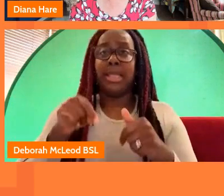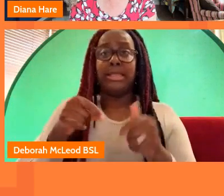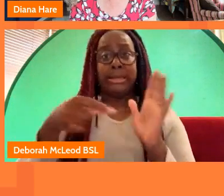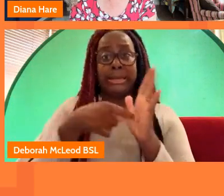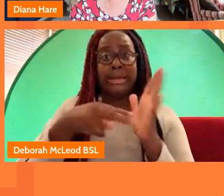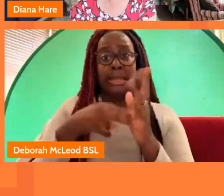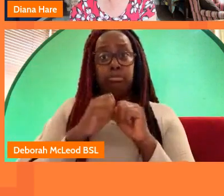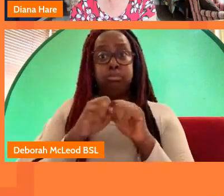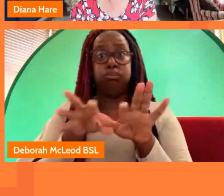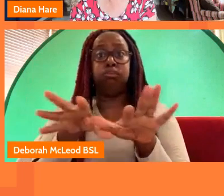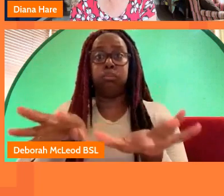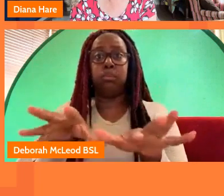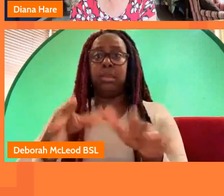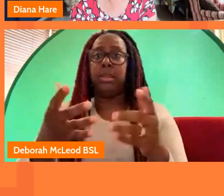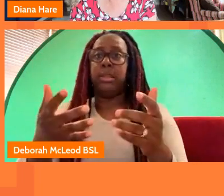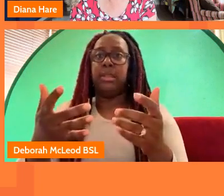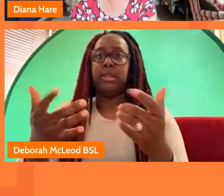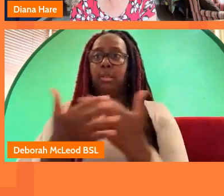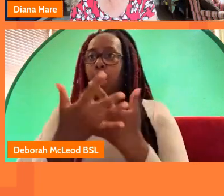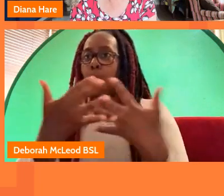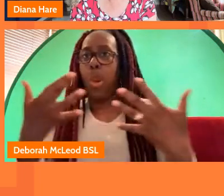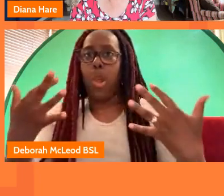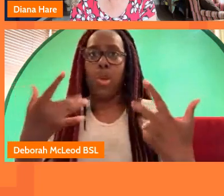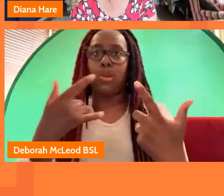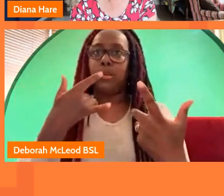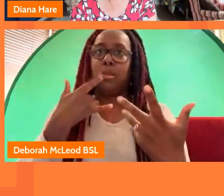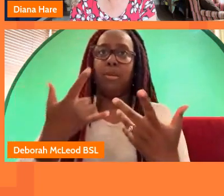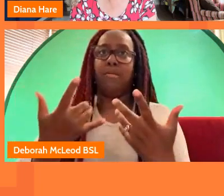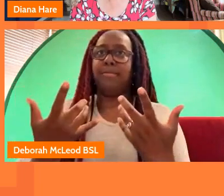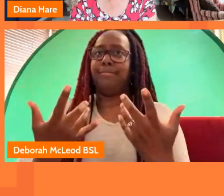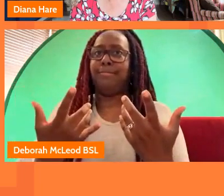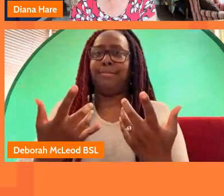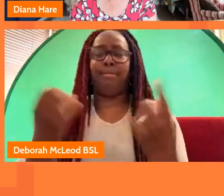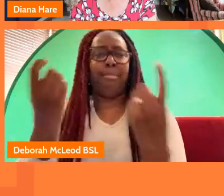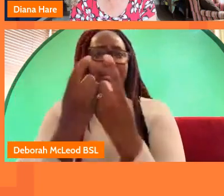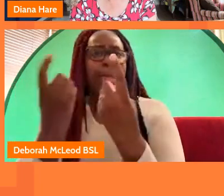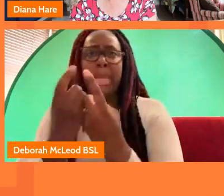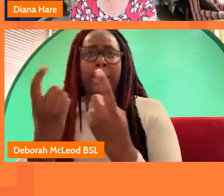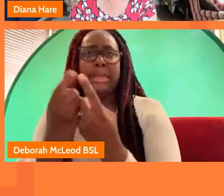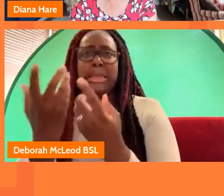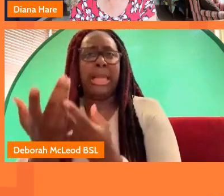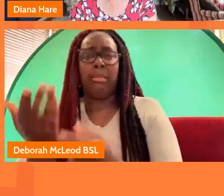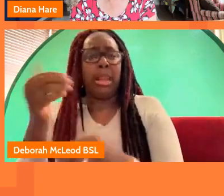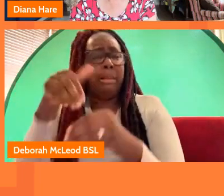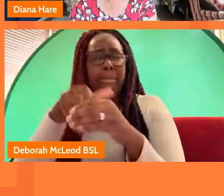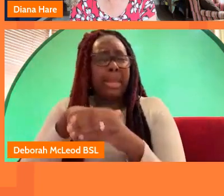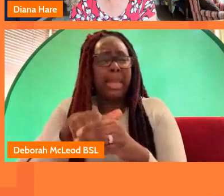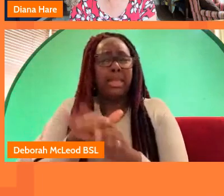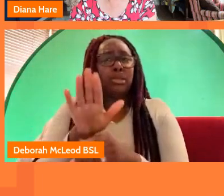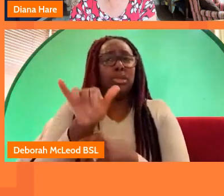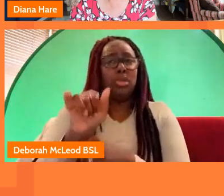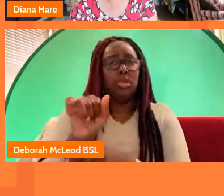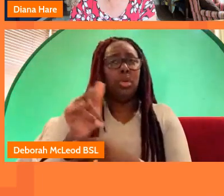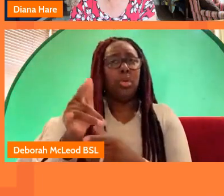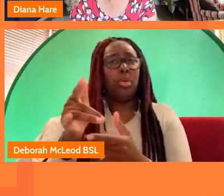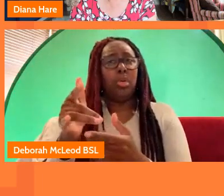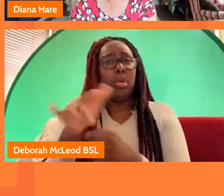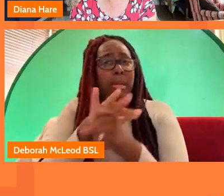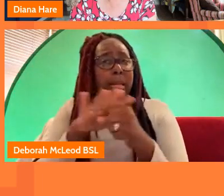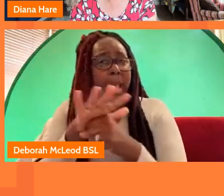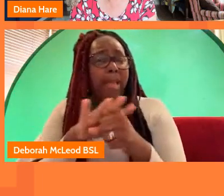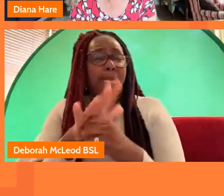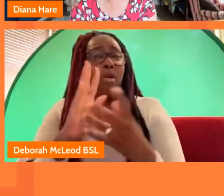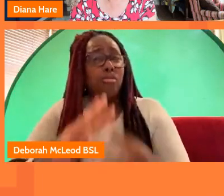so now there are a whole load of other considerations that have not come into your into your kind of remit of creativity